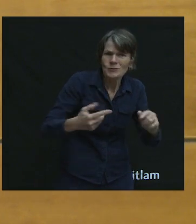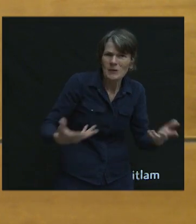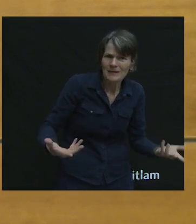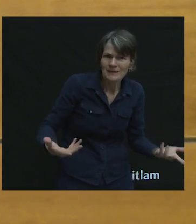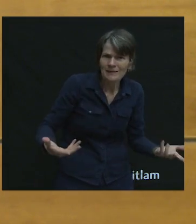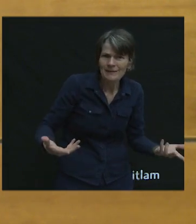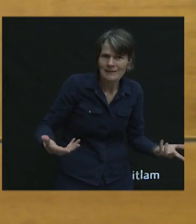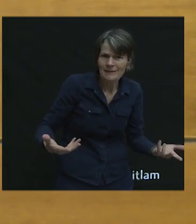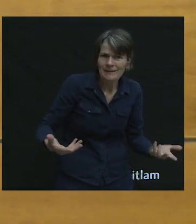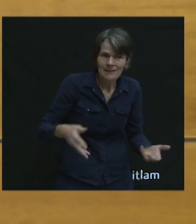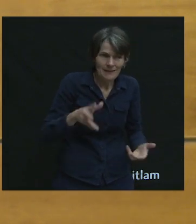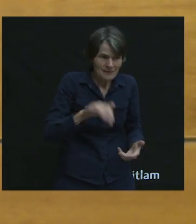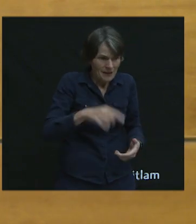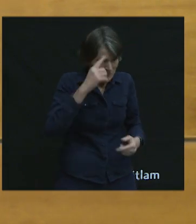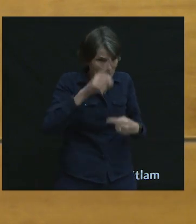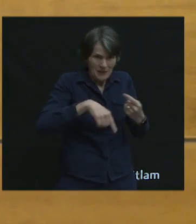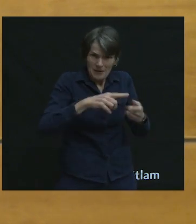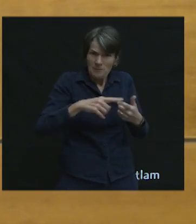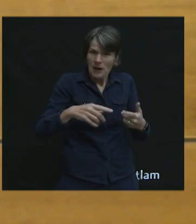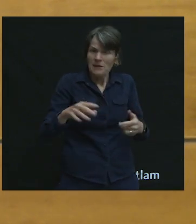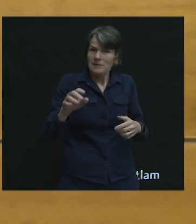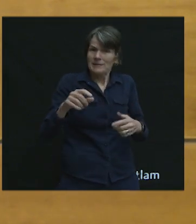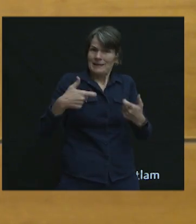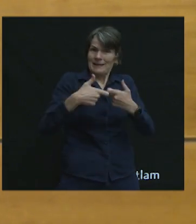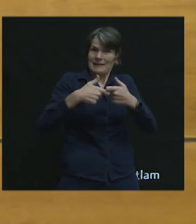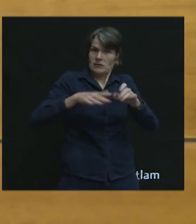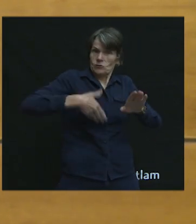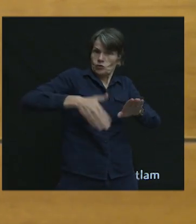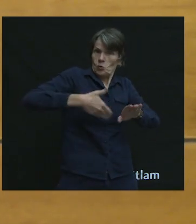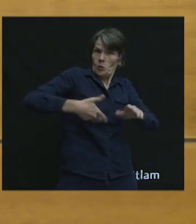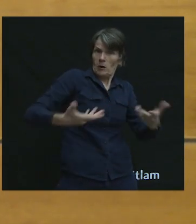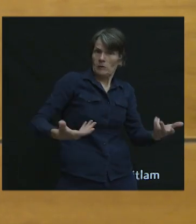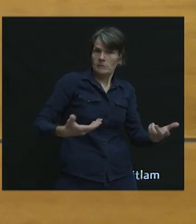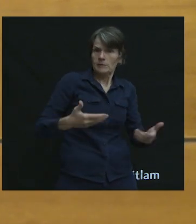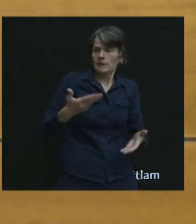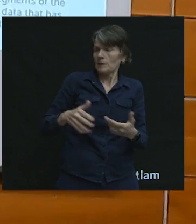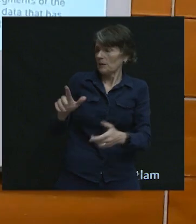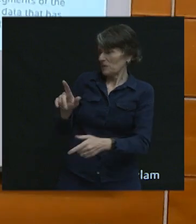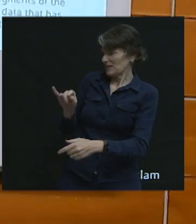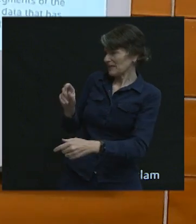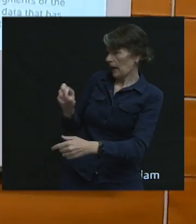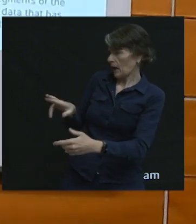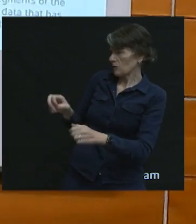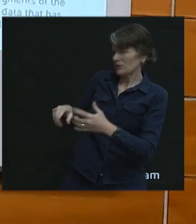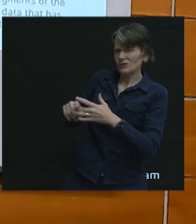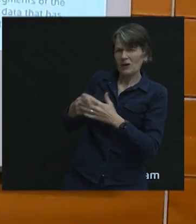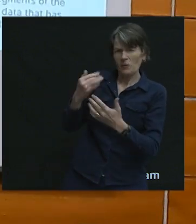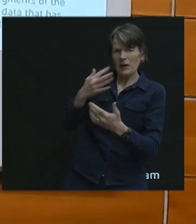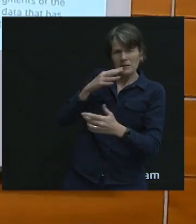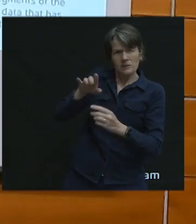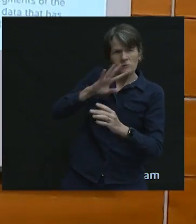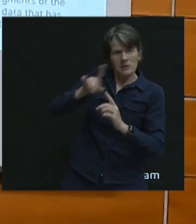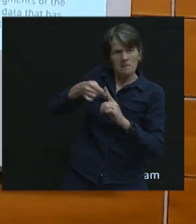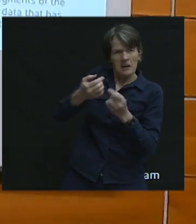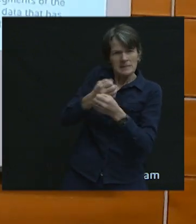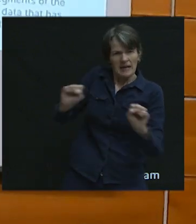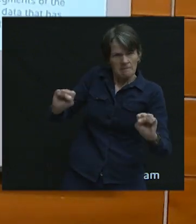taken into consideration? Maybe, Tyler, you would start. Sounds like mostly a safety question. Yeah, sure.